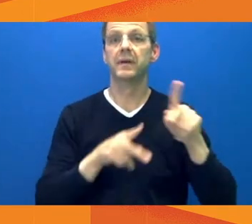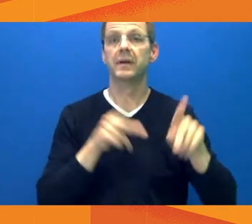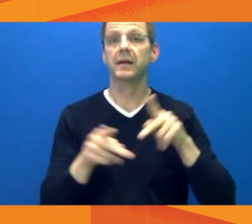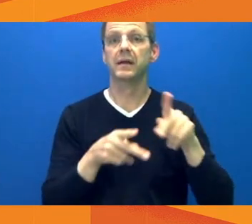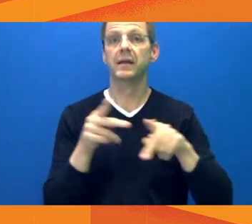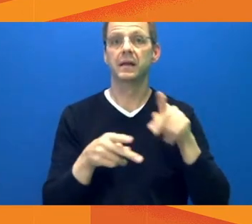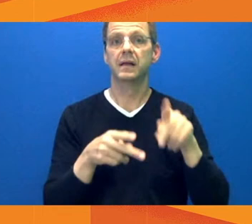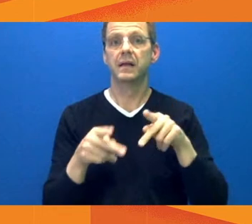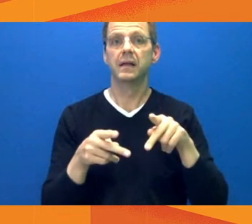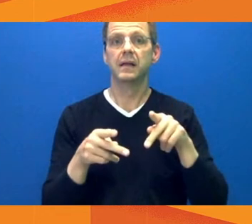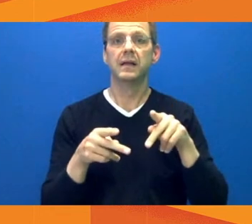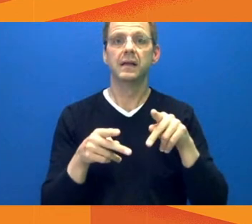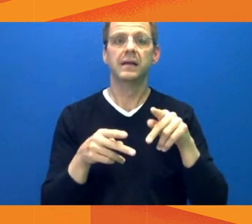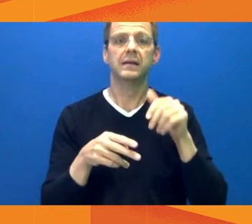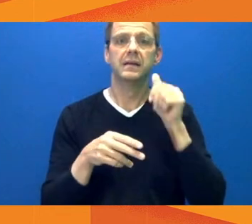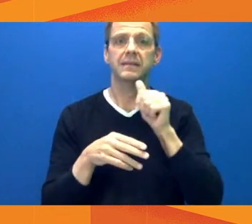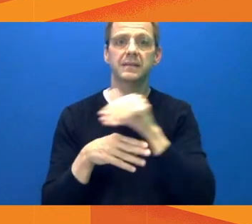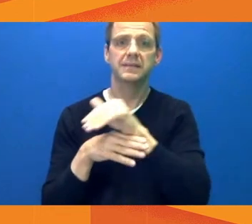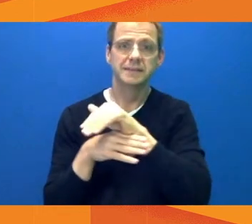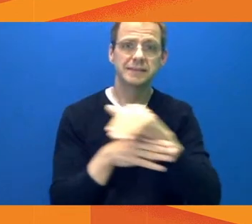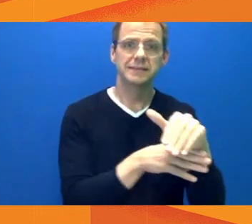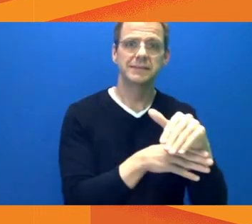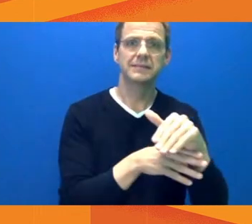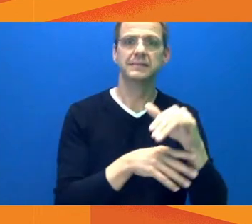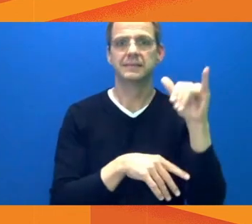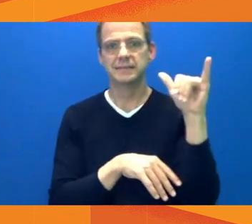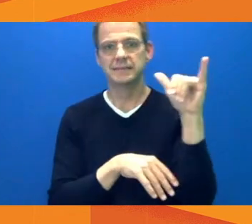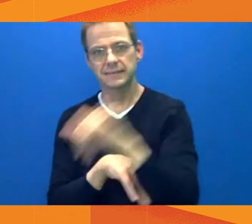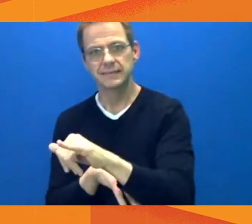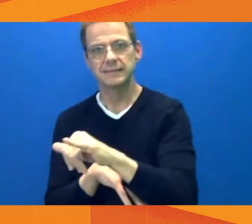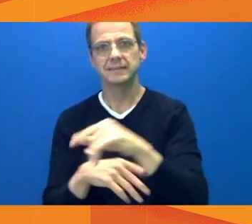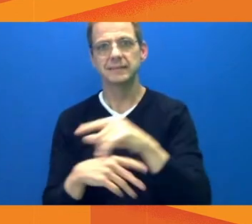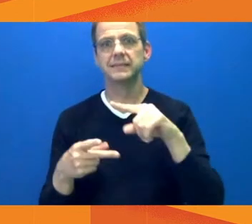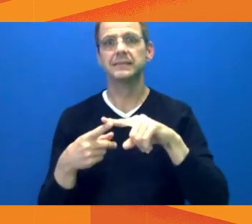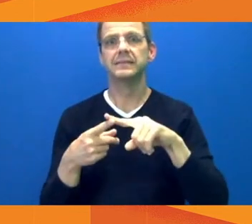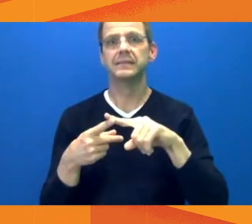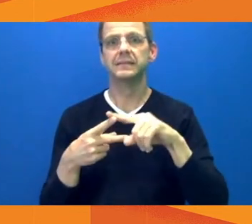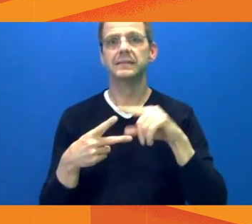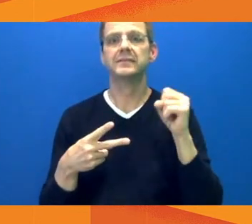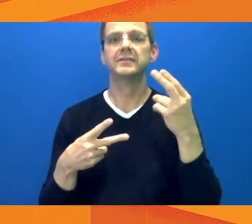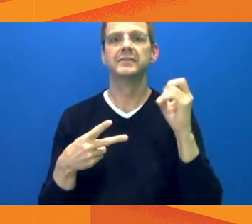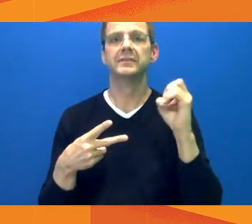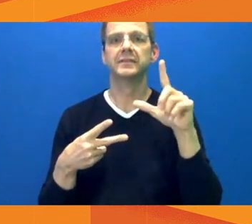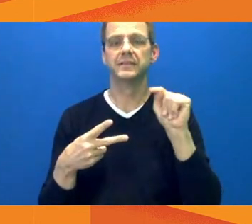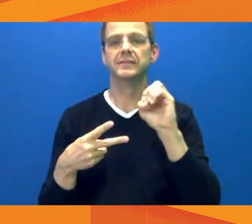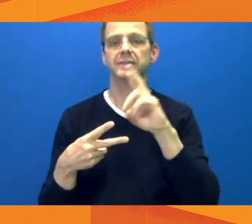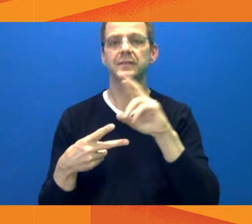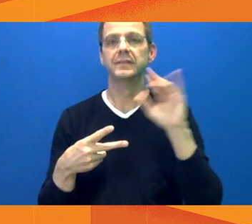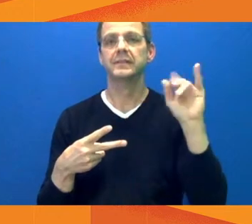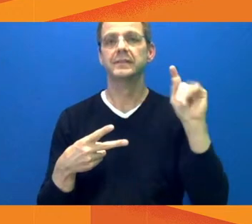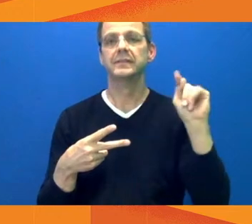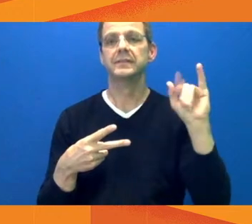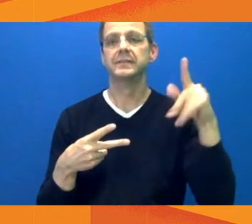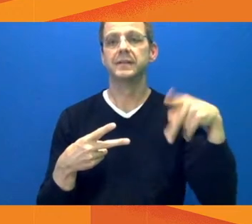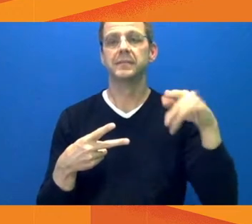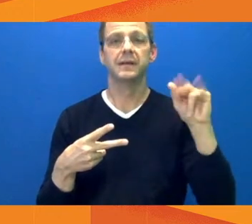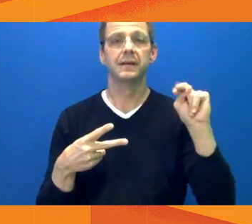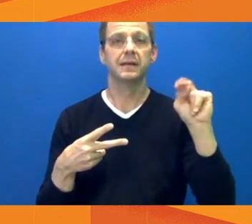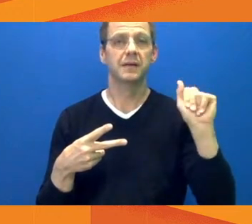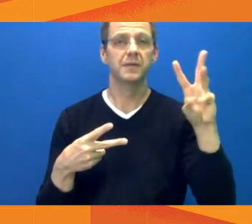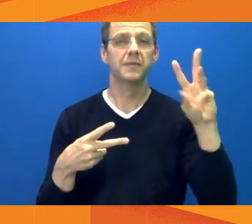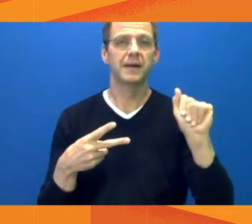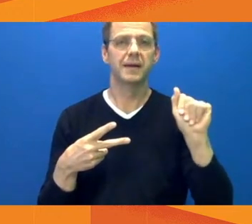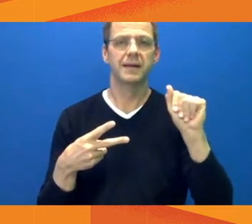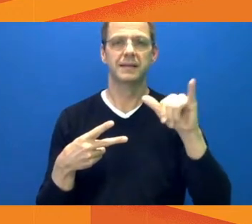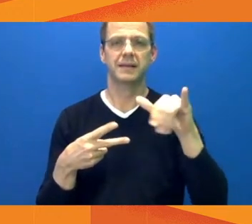better to have those people's needs met in a supportive housing context where wraparound 24-7 services can much more cost